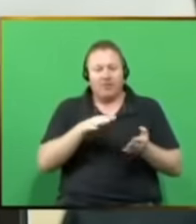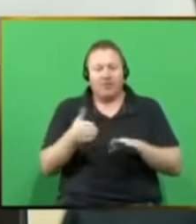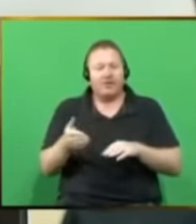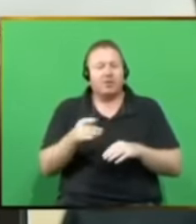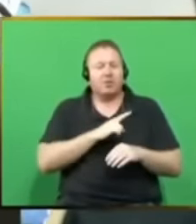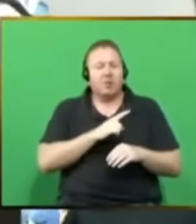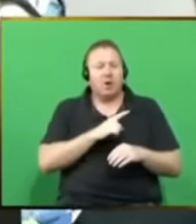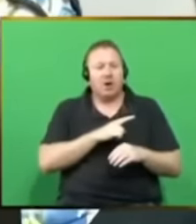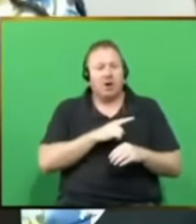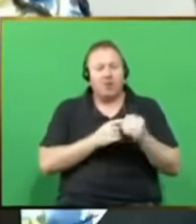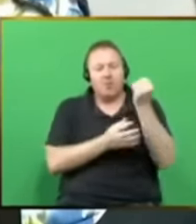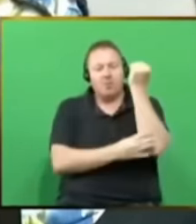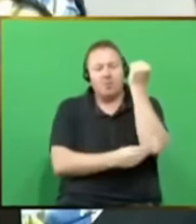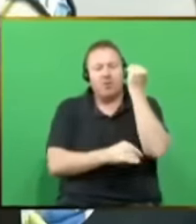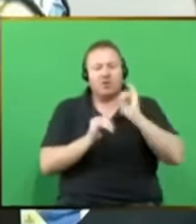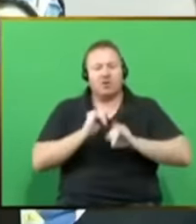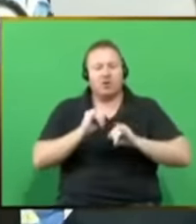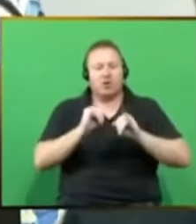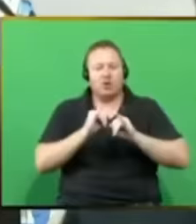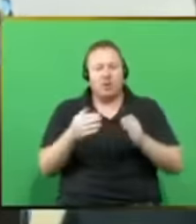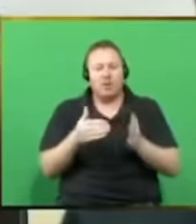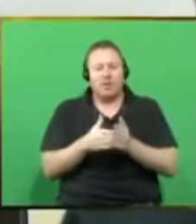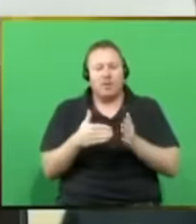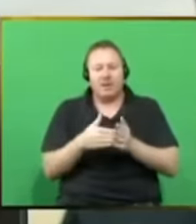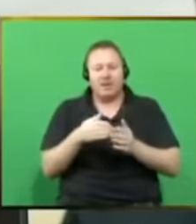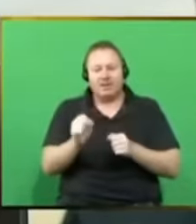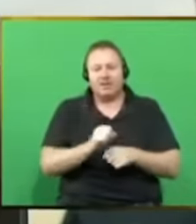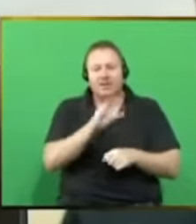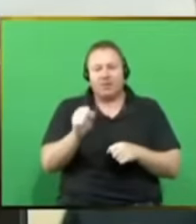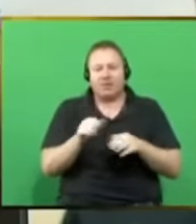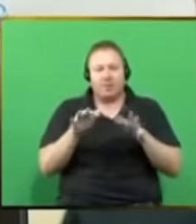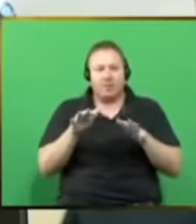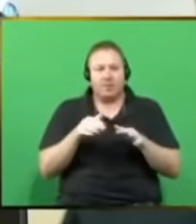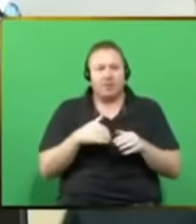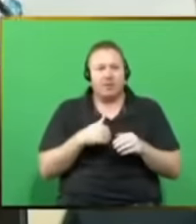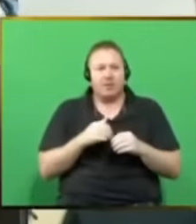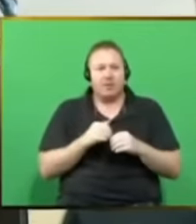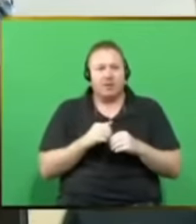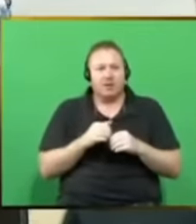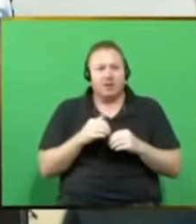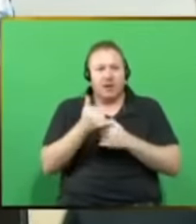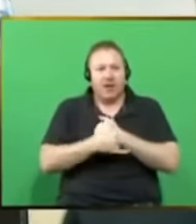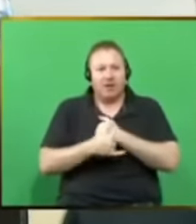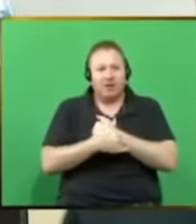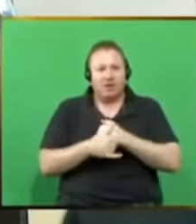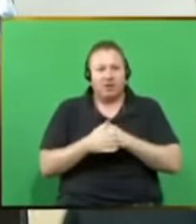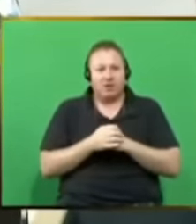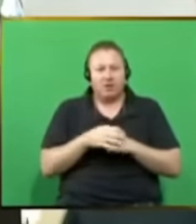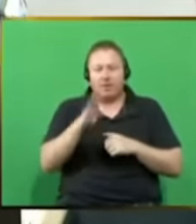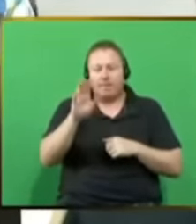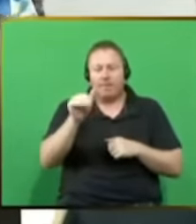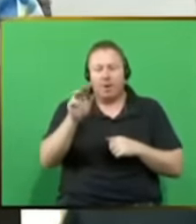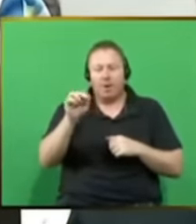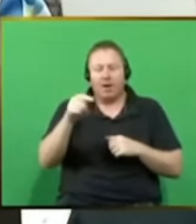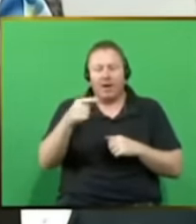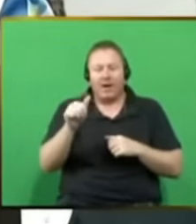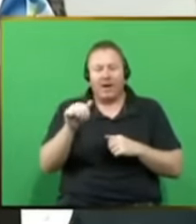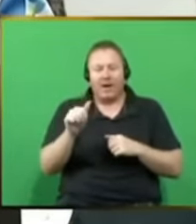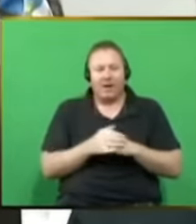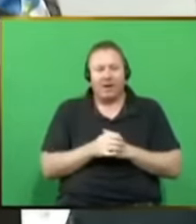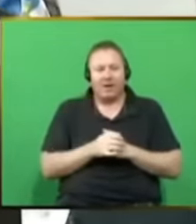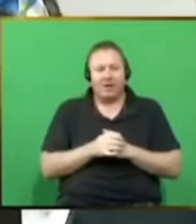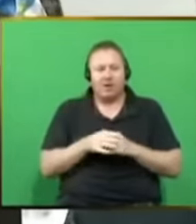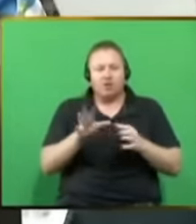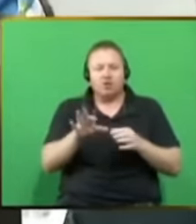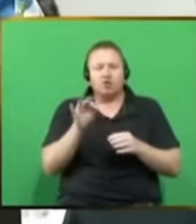crisis that has been engulfing millions of South Africans across the country. Bongega, Mr. President, made a